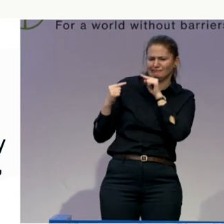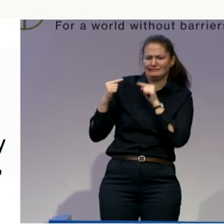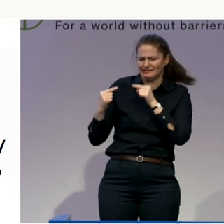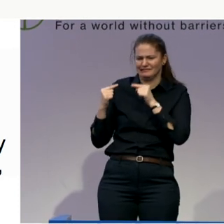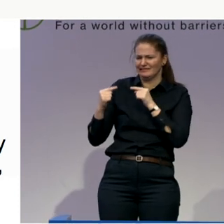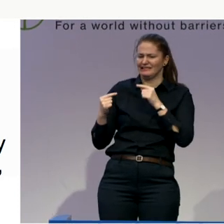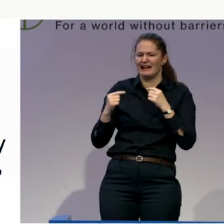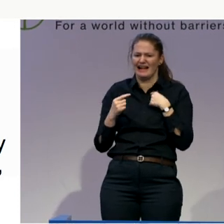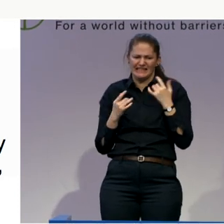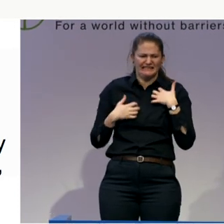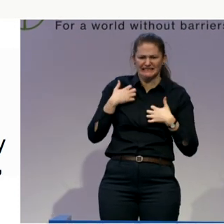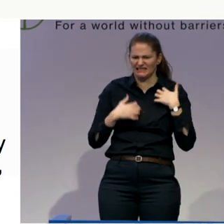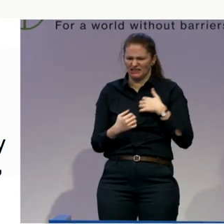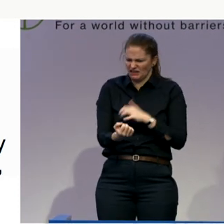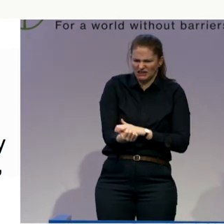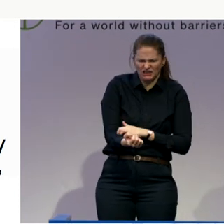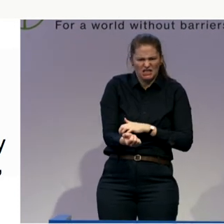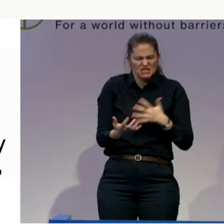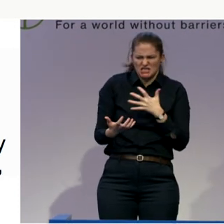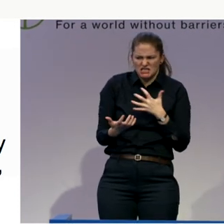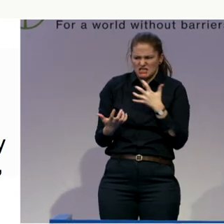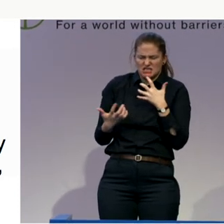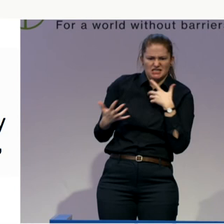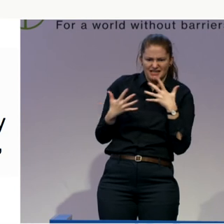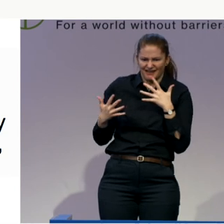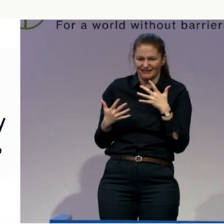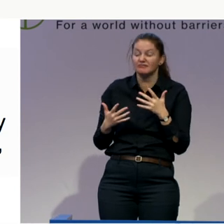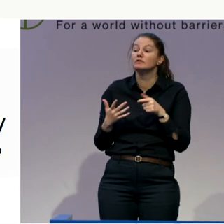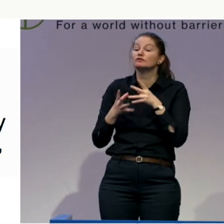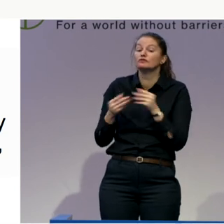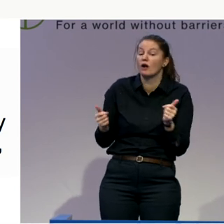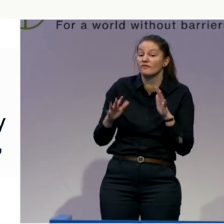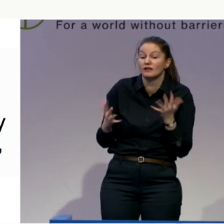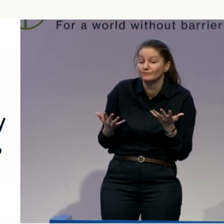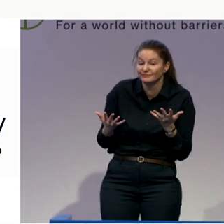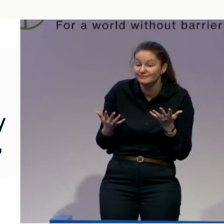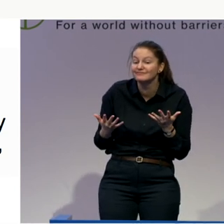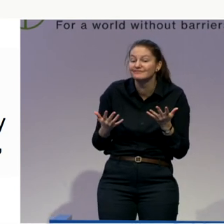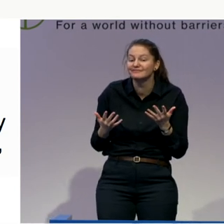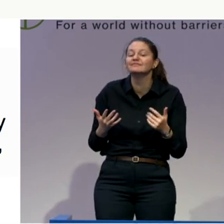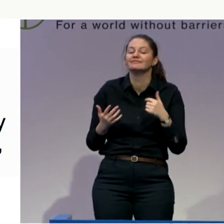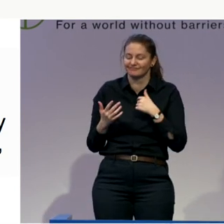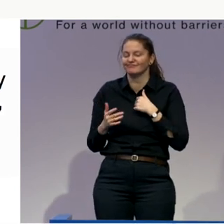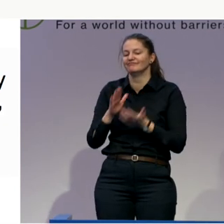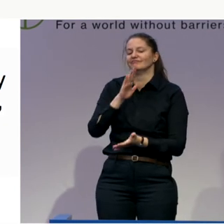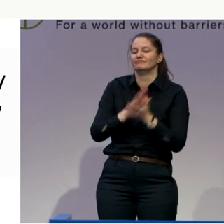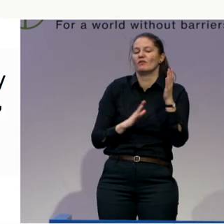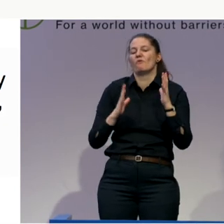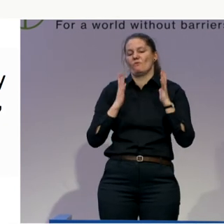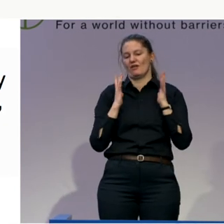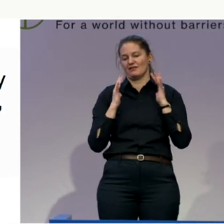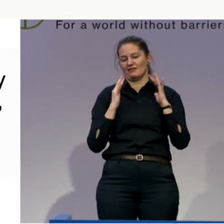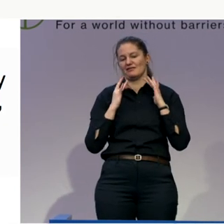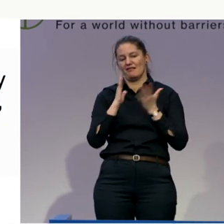we've spent too much time together. So, what is the solution? Holidays. Different staff for different days.